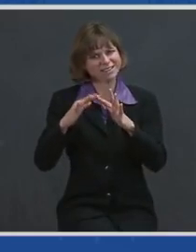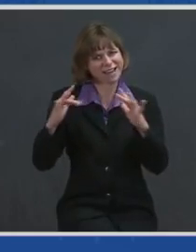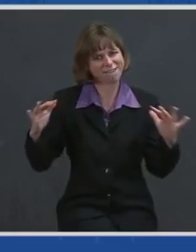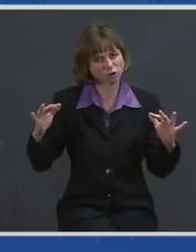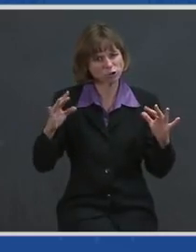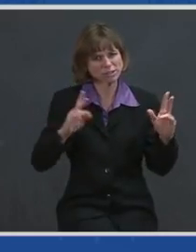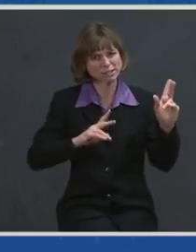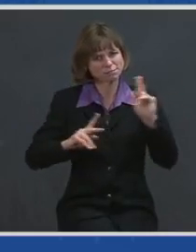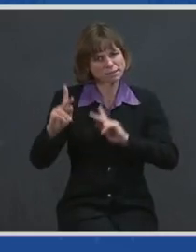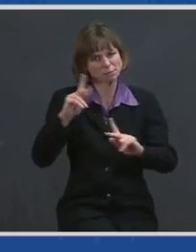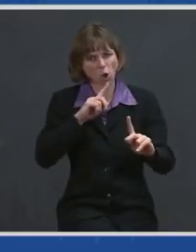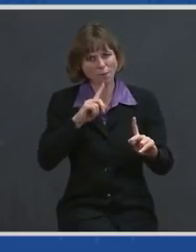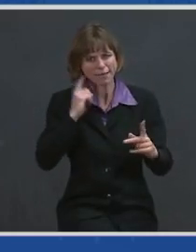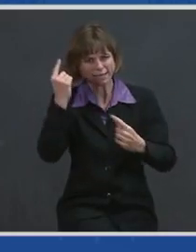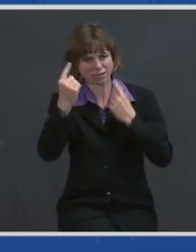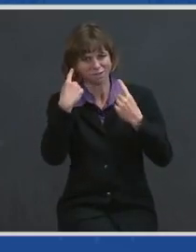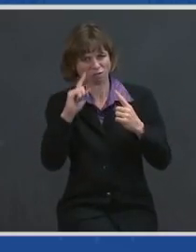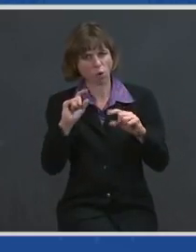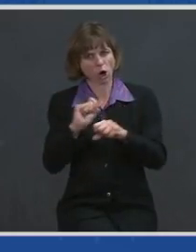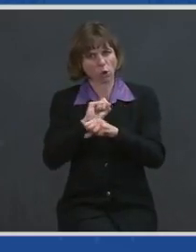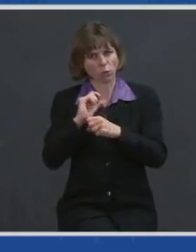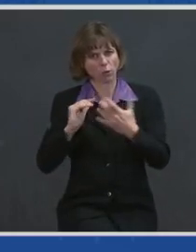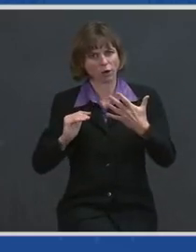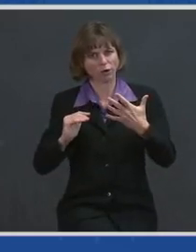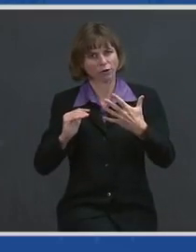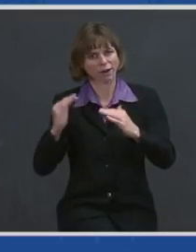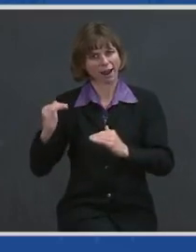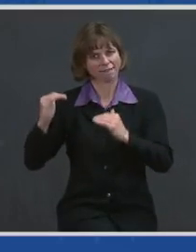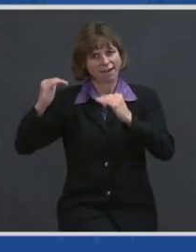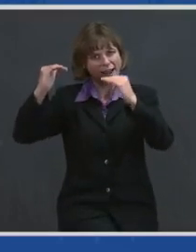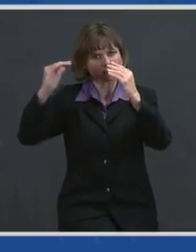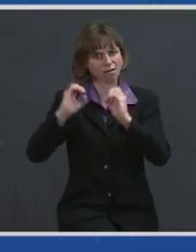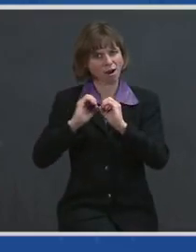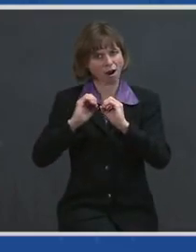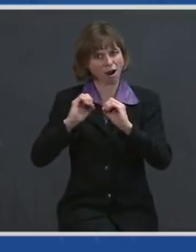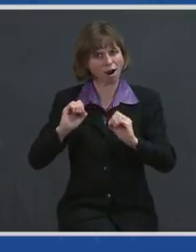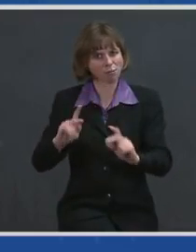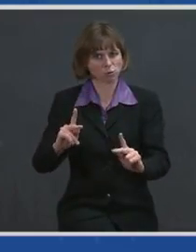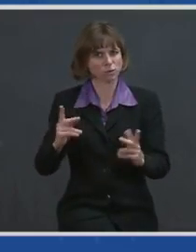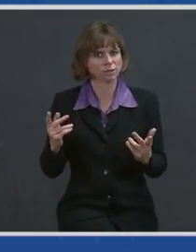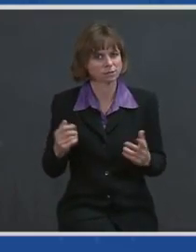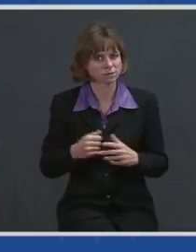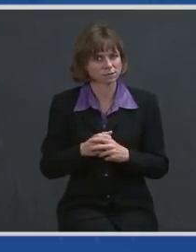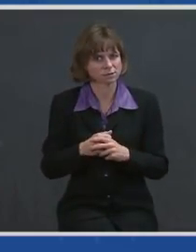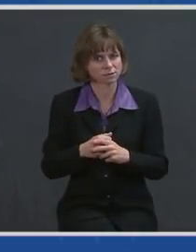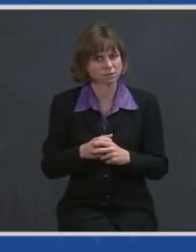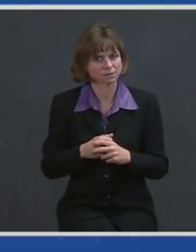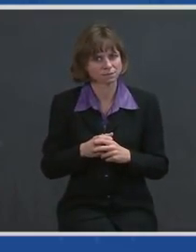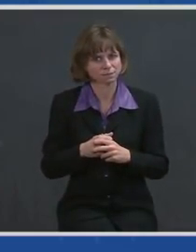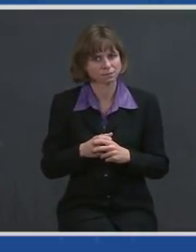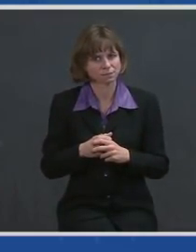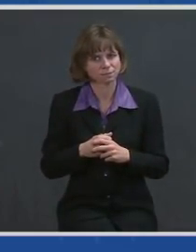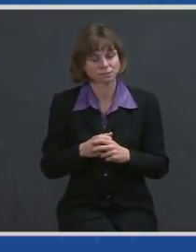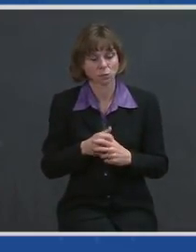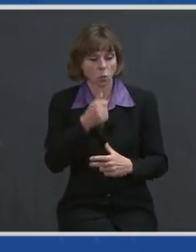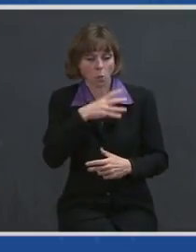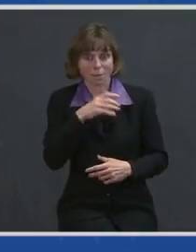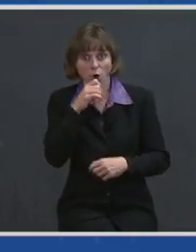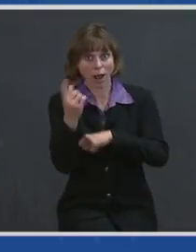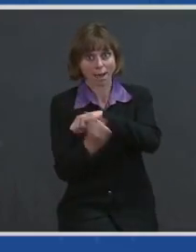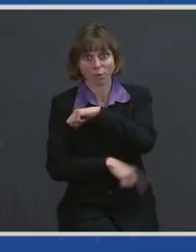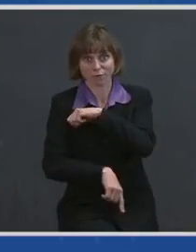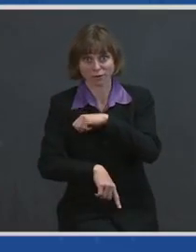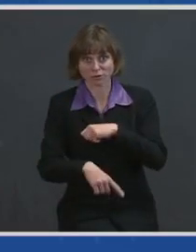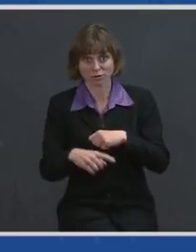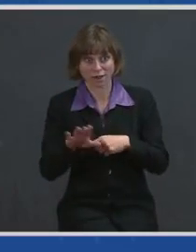considered for career advancing opportunities at every single level. That women aren't penalized in their